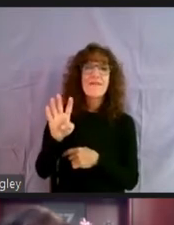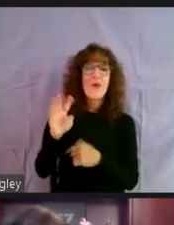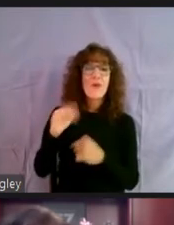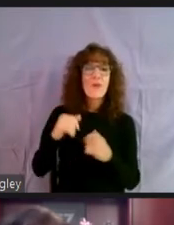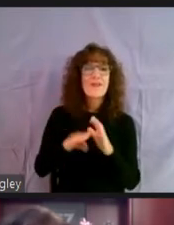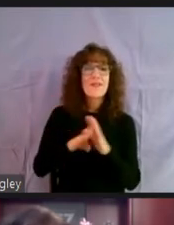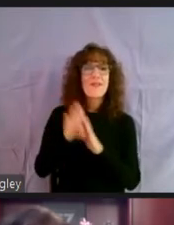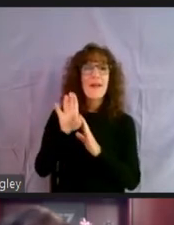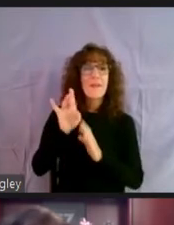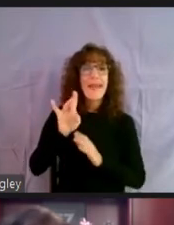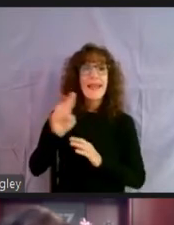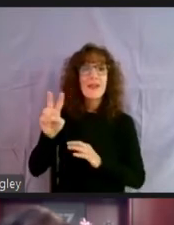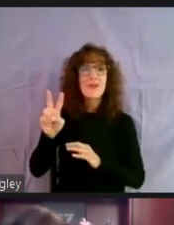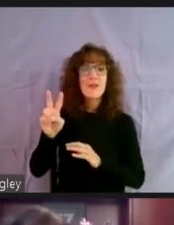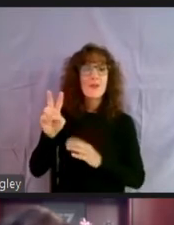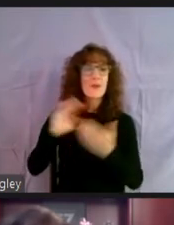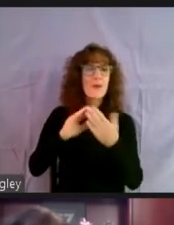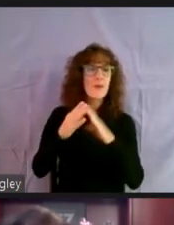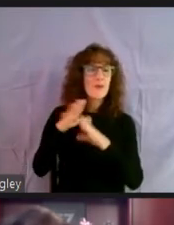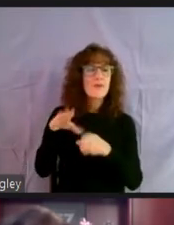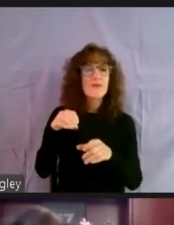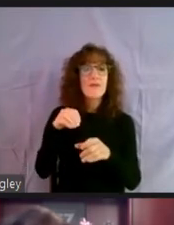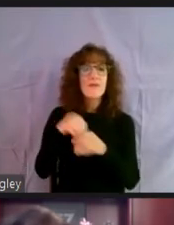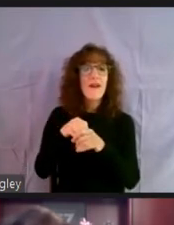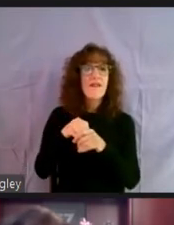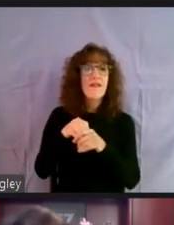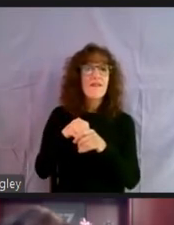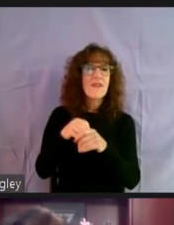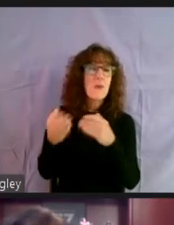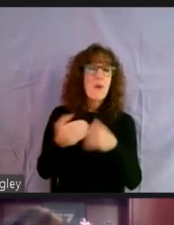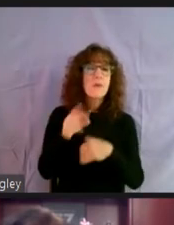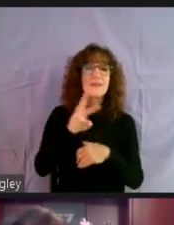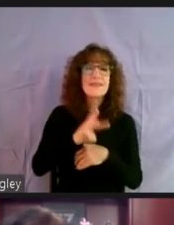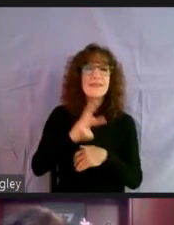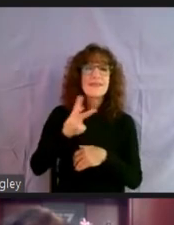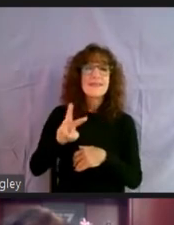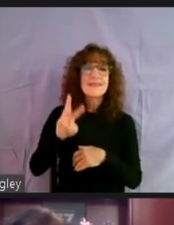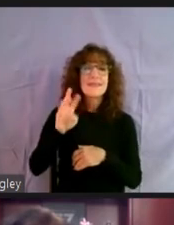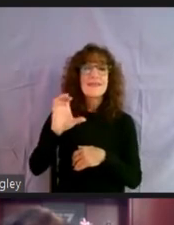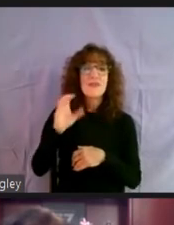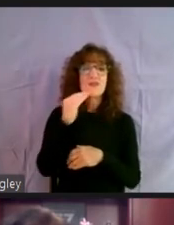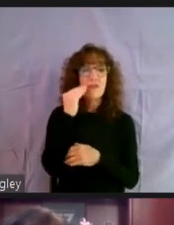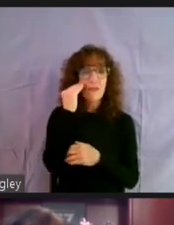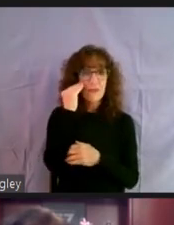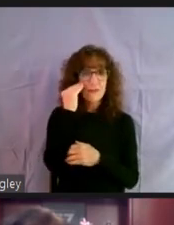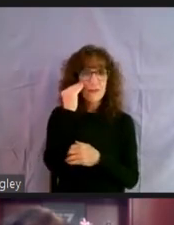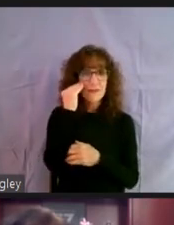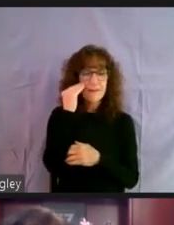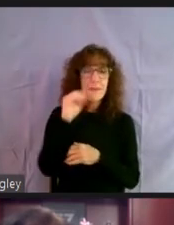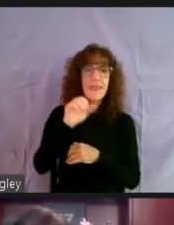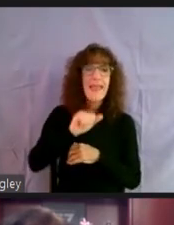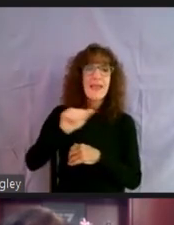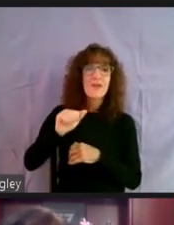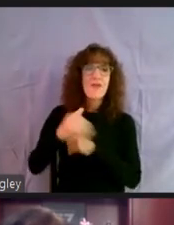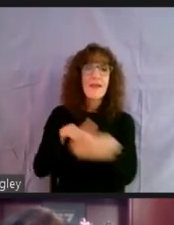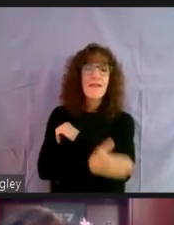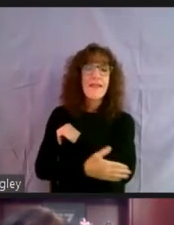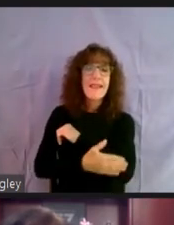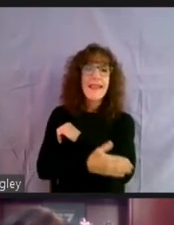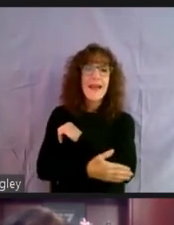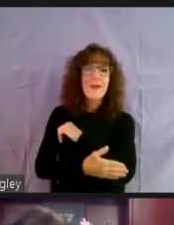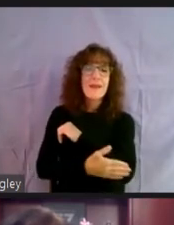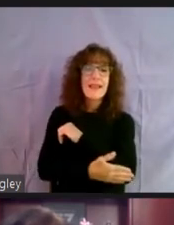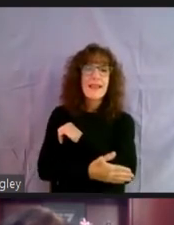82 communities consisting of, um, nearly 6,600 homes. Uh, in Anne Arundel County, we